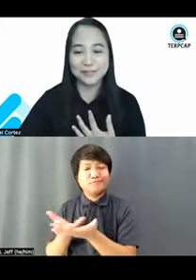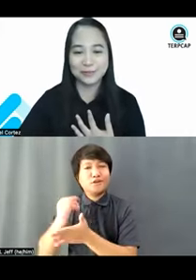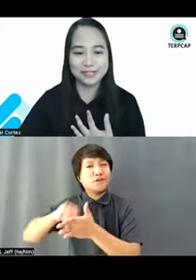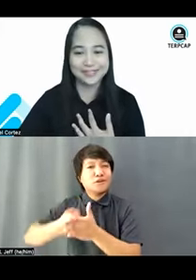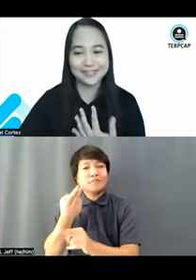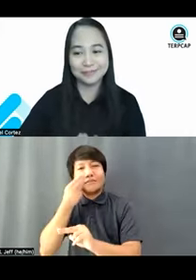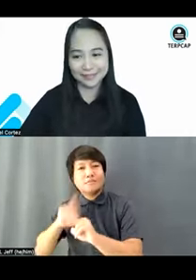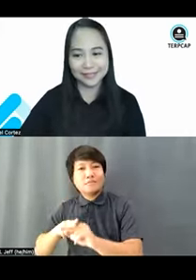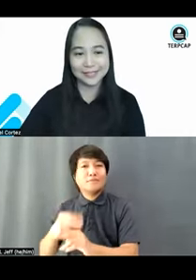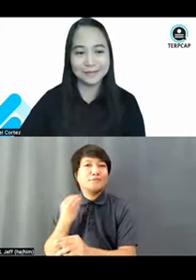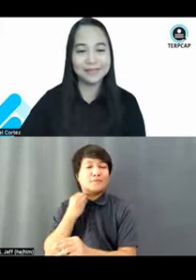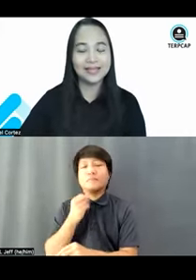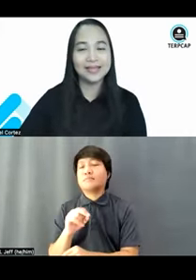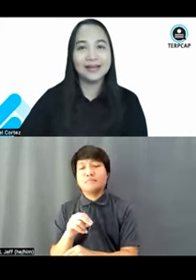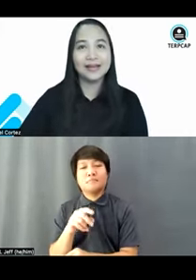with psychosocial disability.